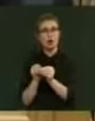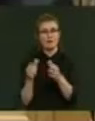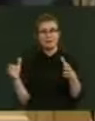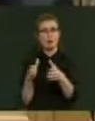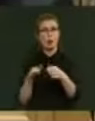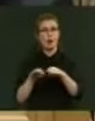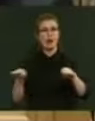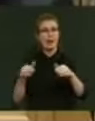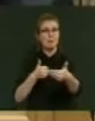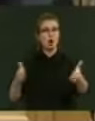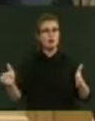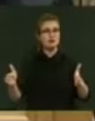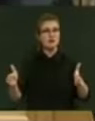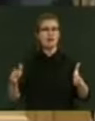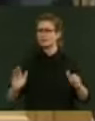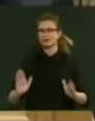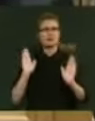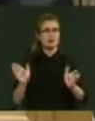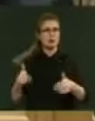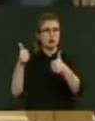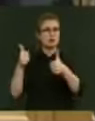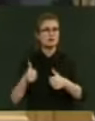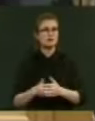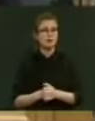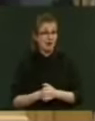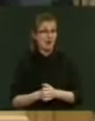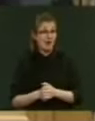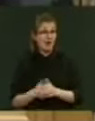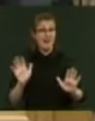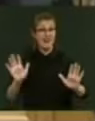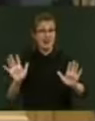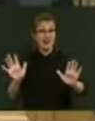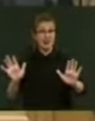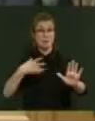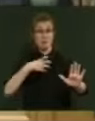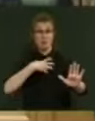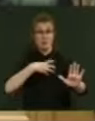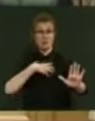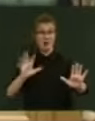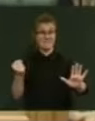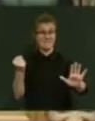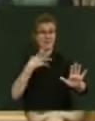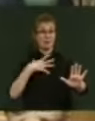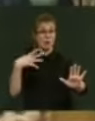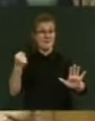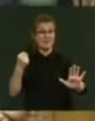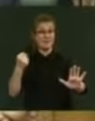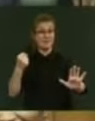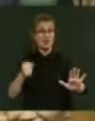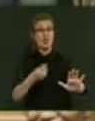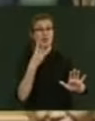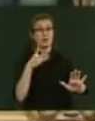land, Mr Speaker. It's got to be good. It's got to be good. I will. Hold on. There's more, Mr Speaker. It's $3